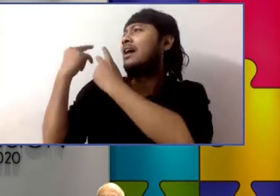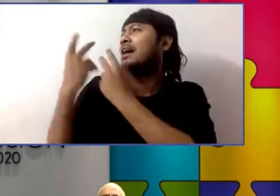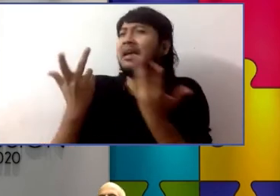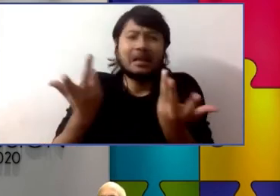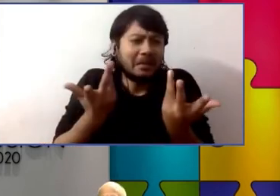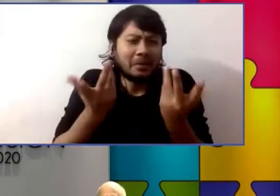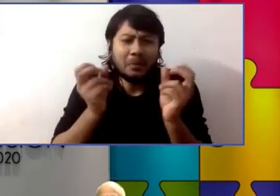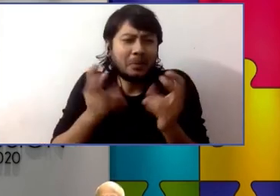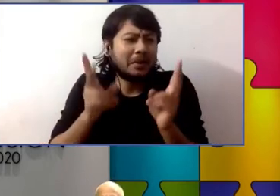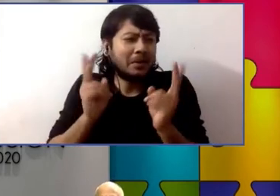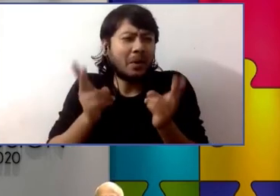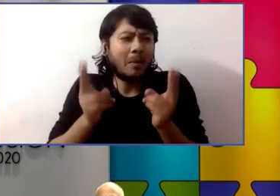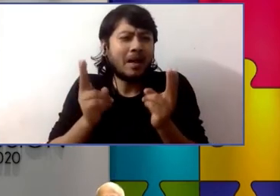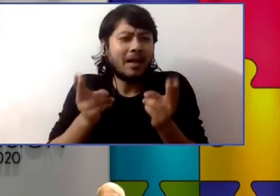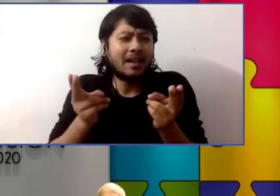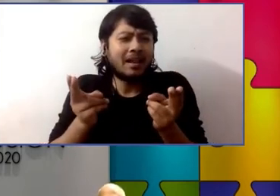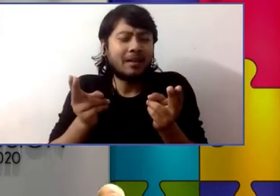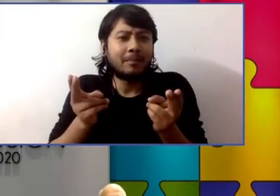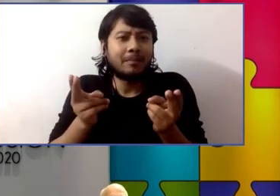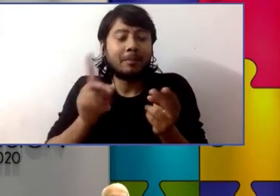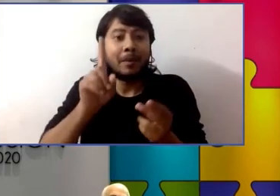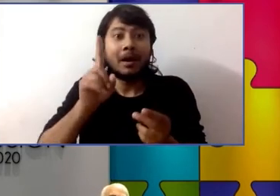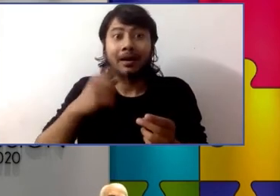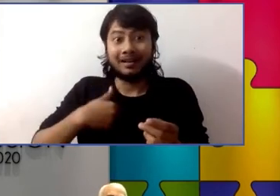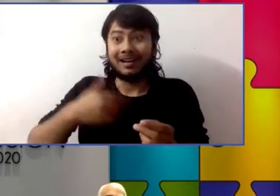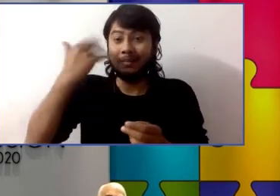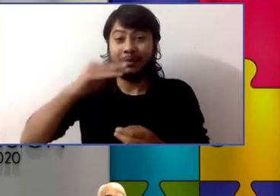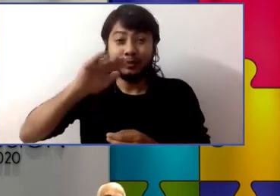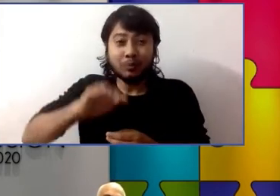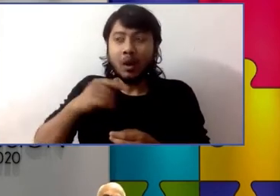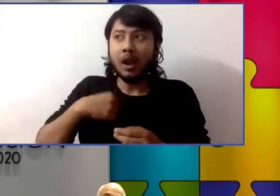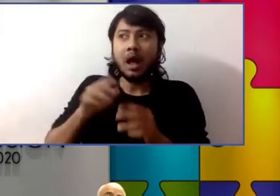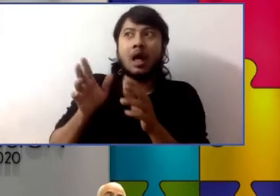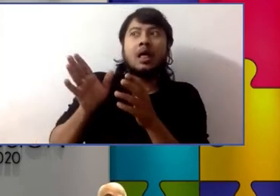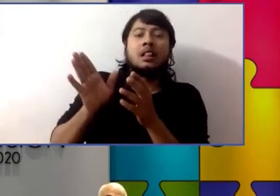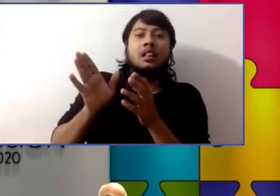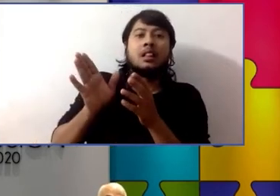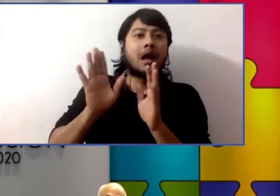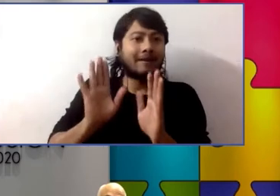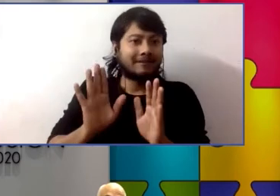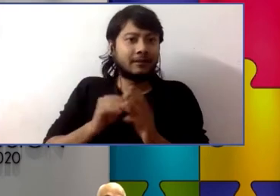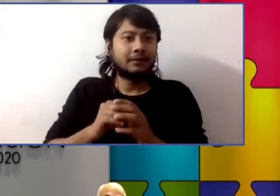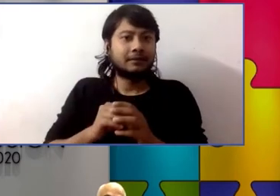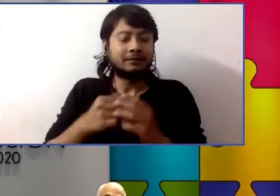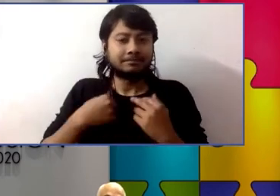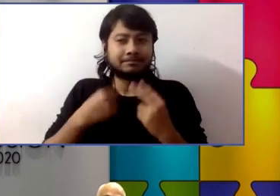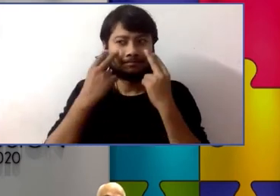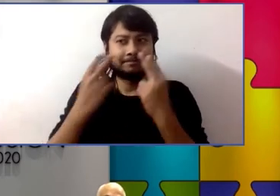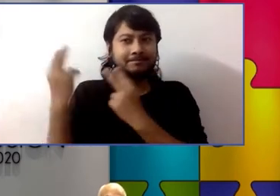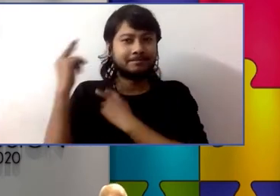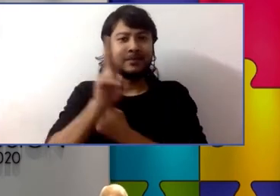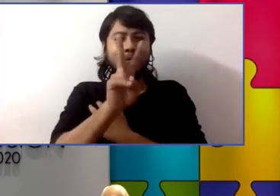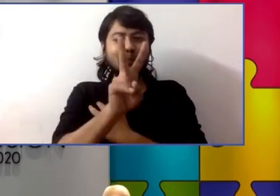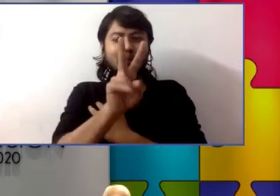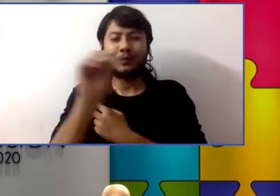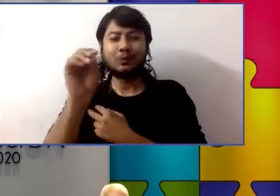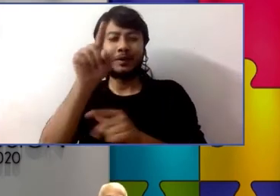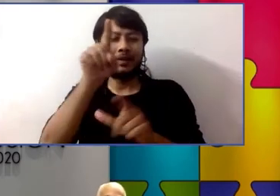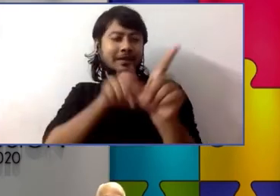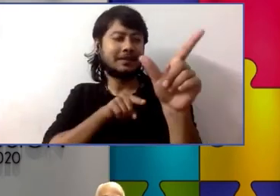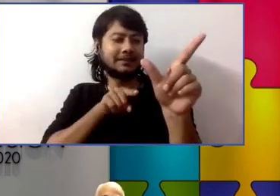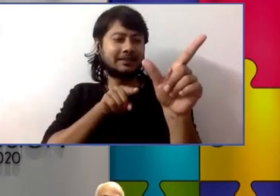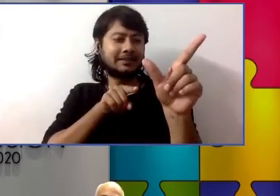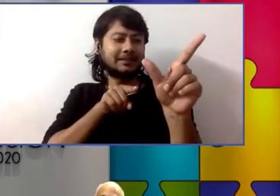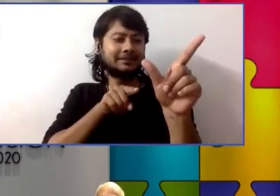that's because of my own life experience. When I look back now almost 20 years when my wife was pregnant with our second